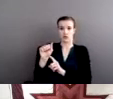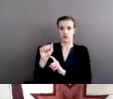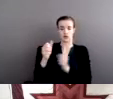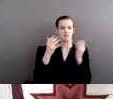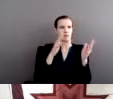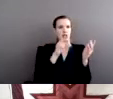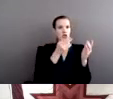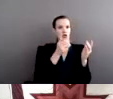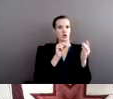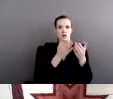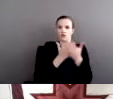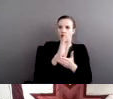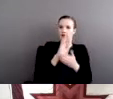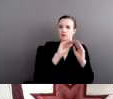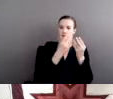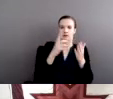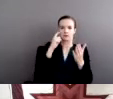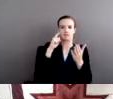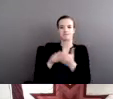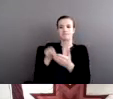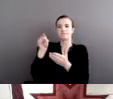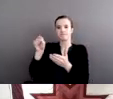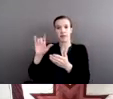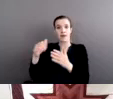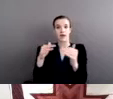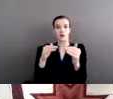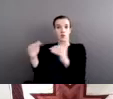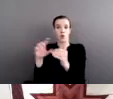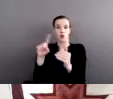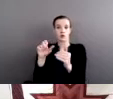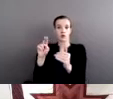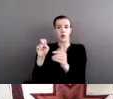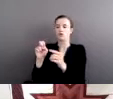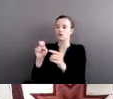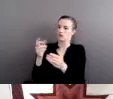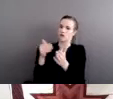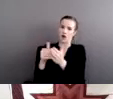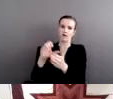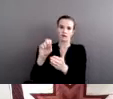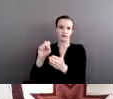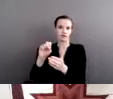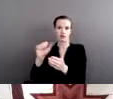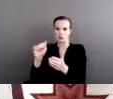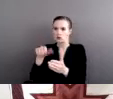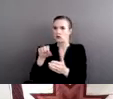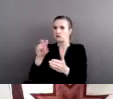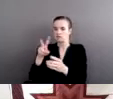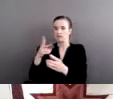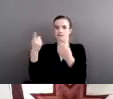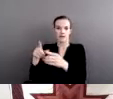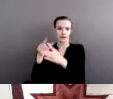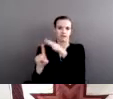those settings. So this is really no different. This is just from a couple hundred years ago. But it's the same